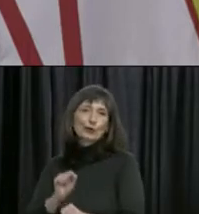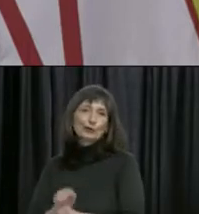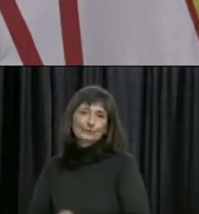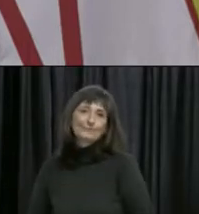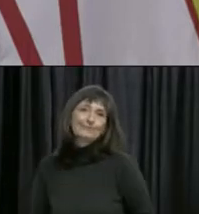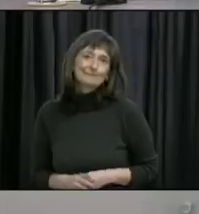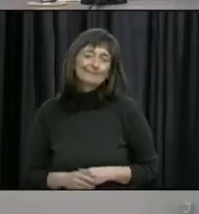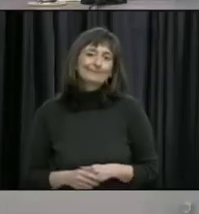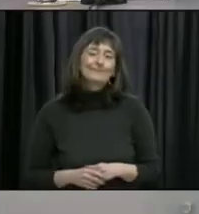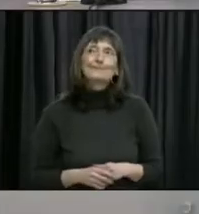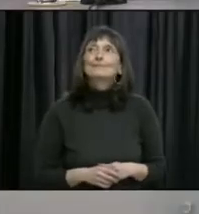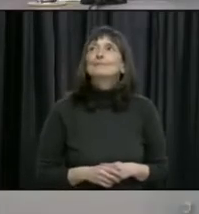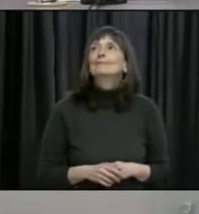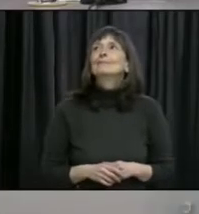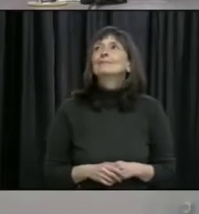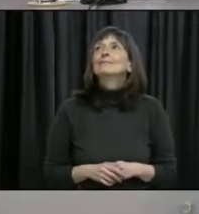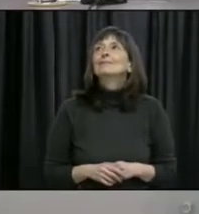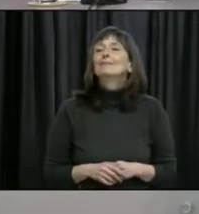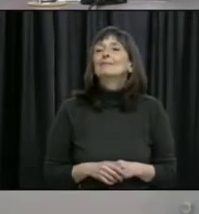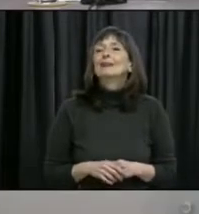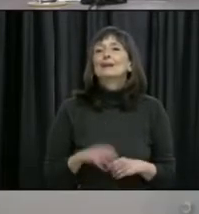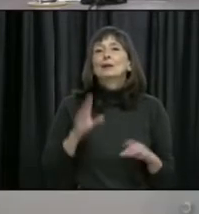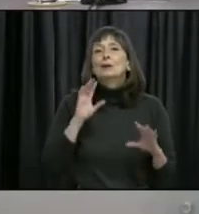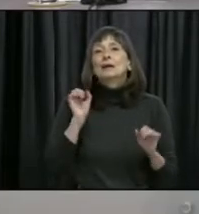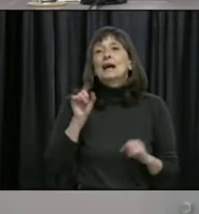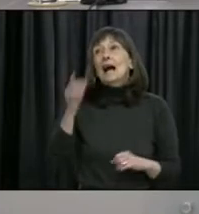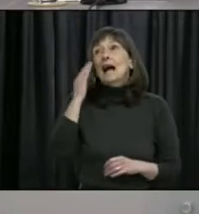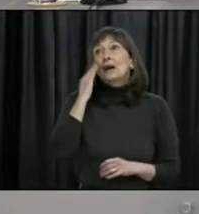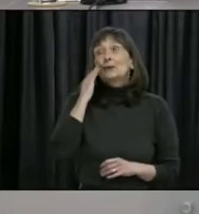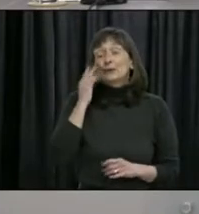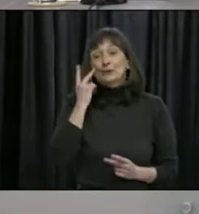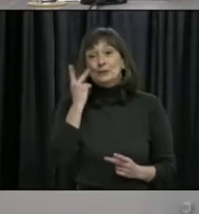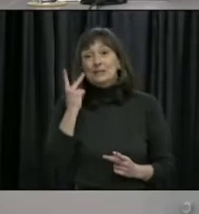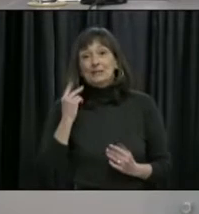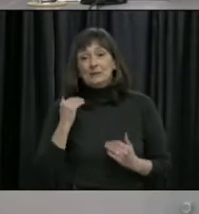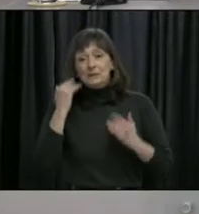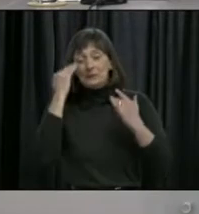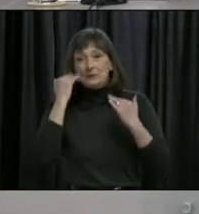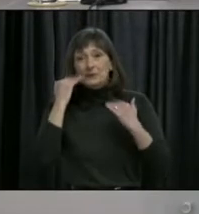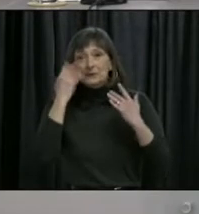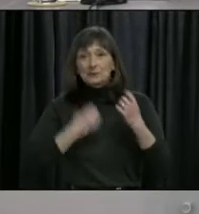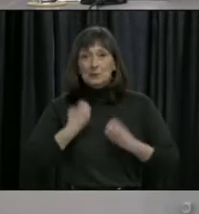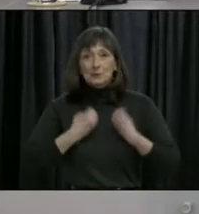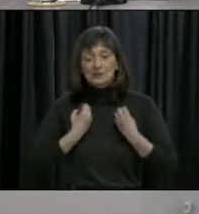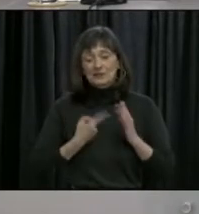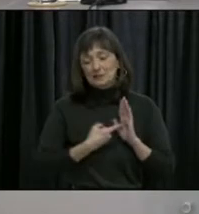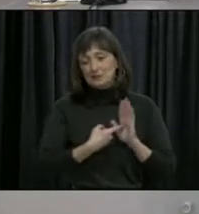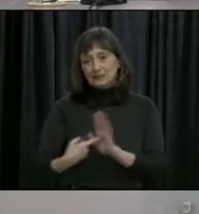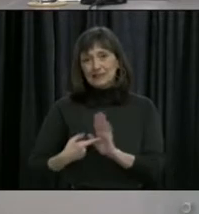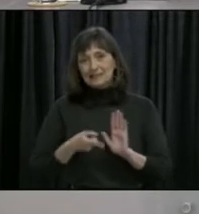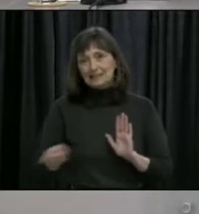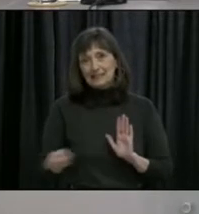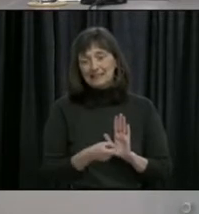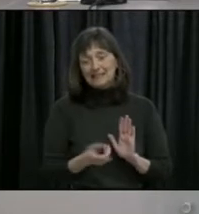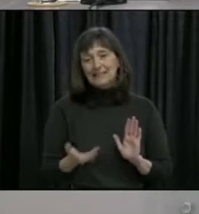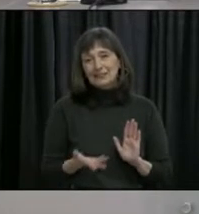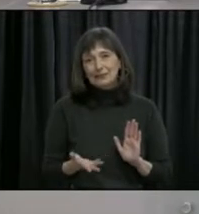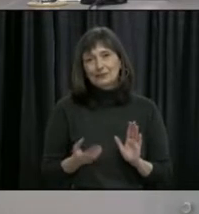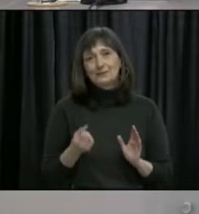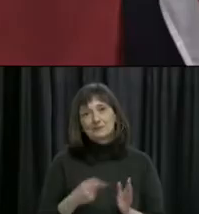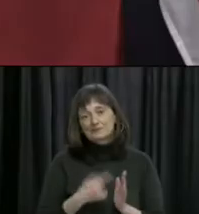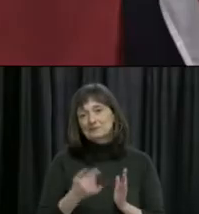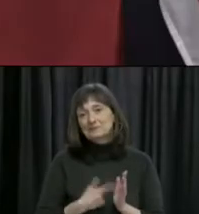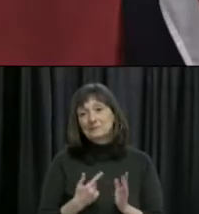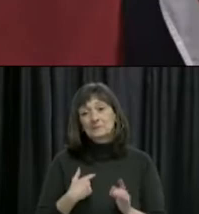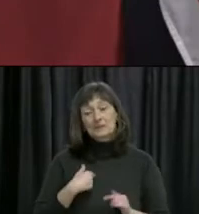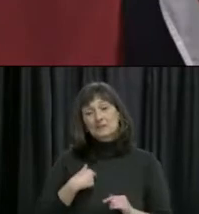So, Kellyanne, I know people, you know, when you look at and you see the emotions that get expressed at this table from time to time, but what I can say as Premier of the province